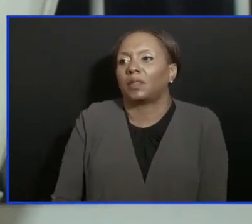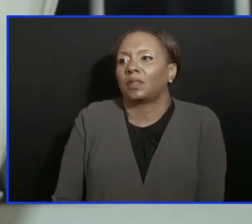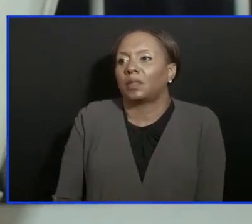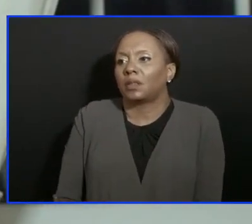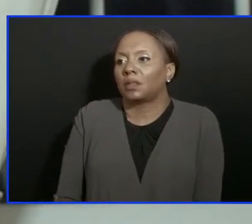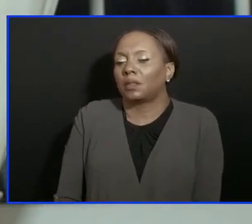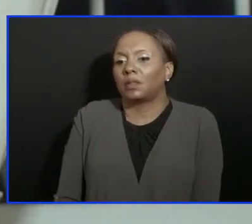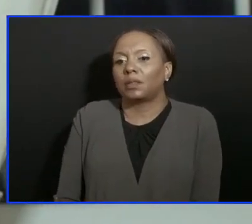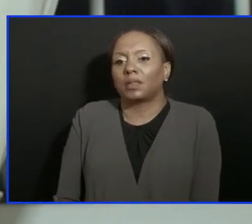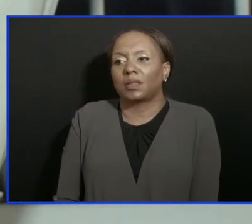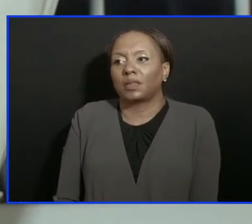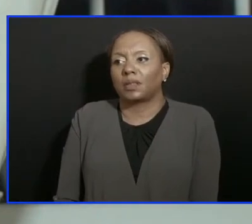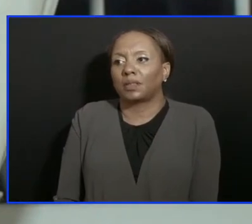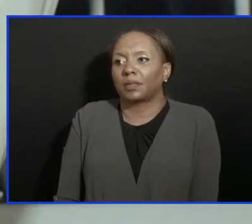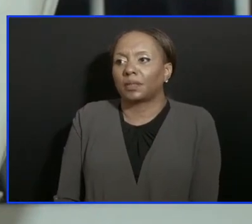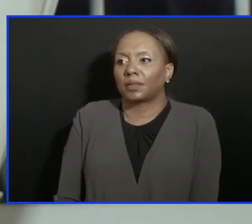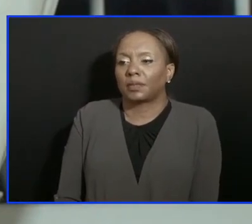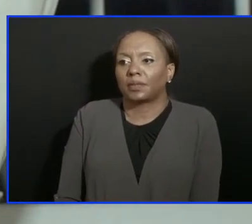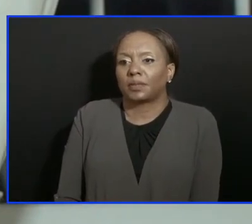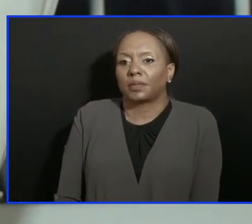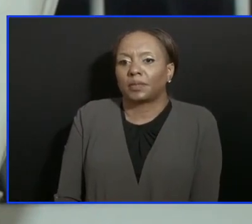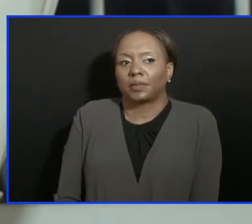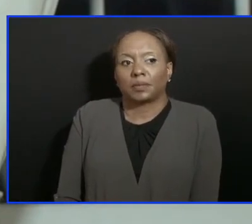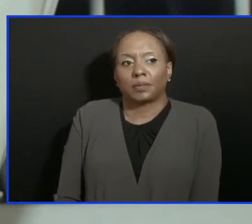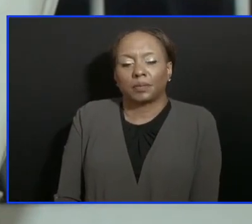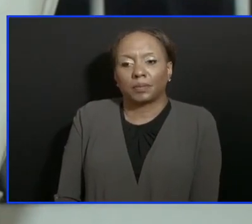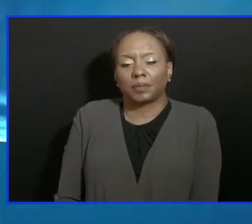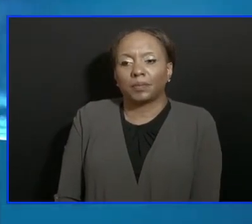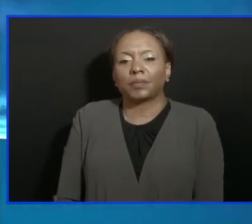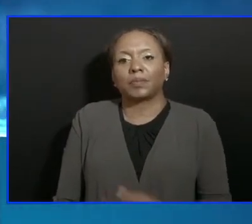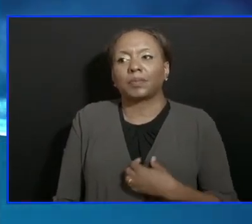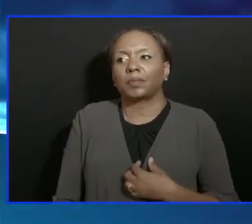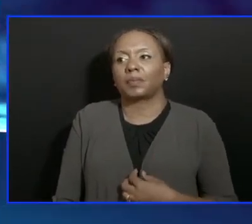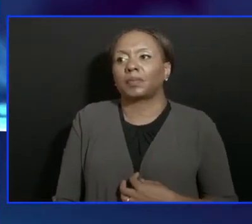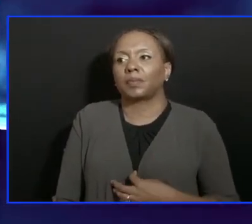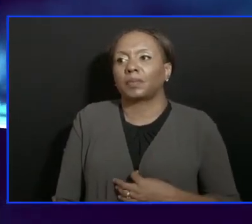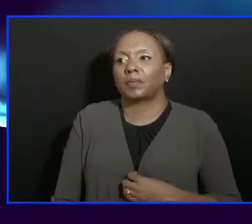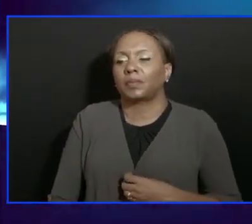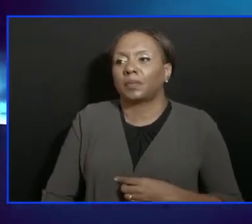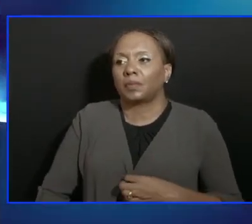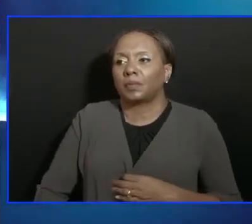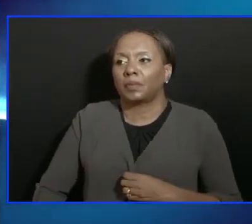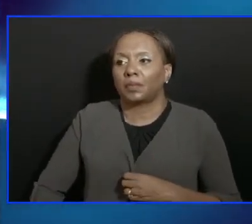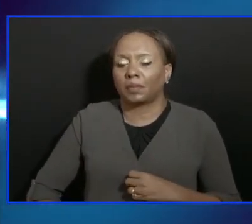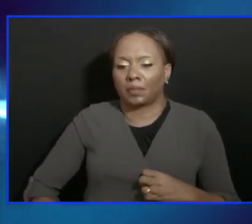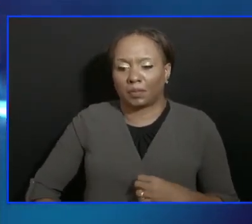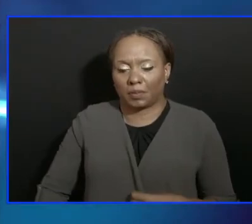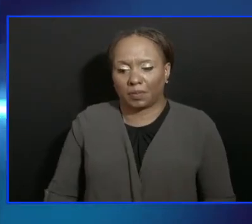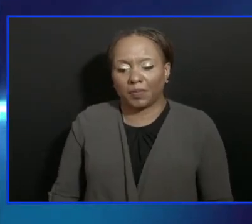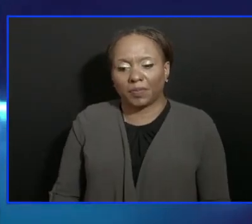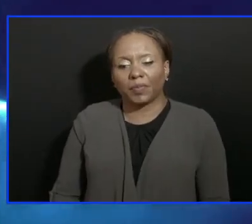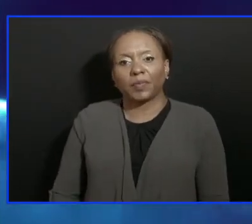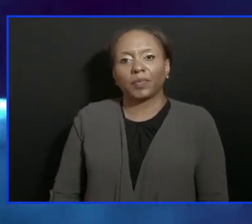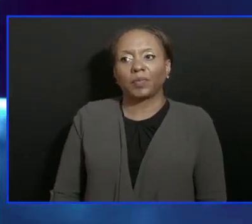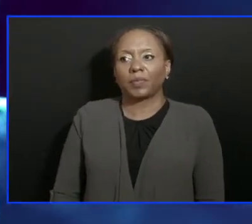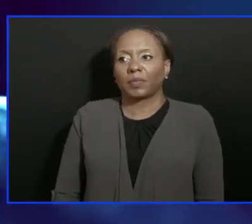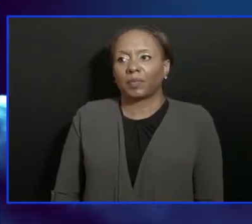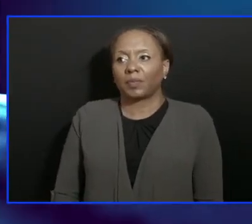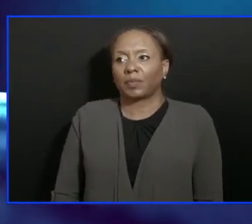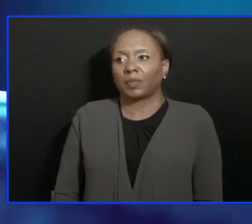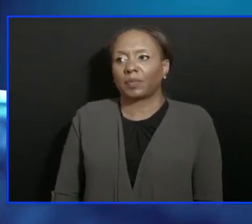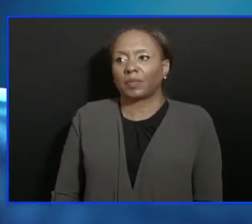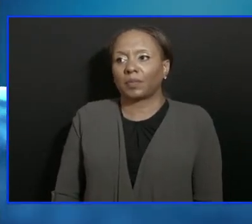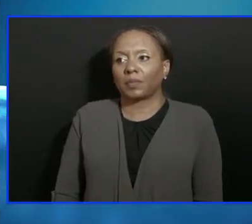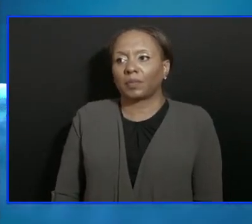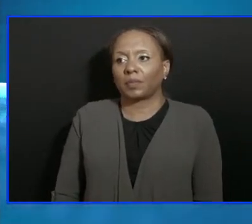Mr. Barber, Mr. Trevor again. There's been some uneasiness among the concerned groups with regard to the rolling back of